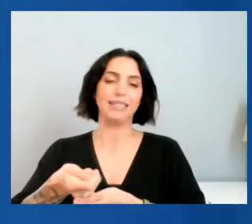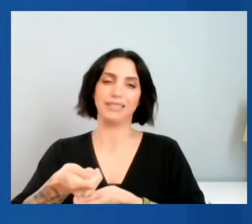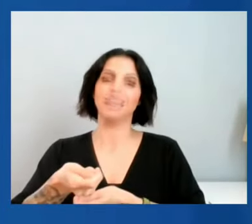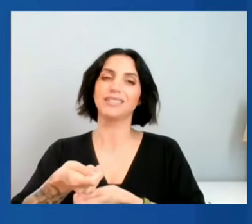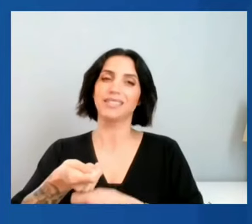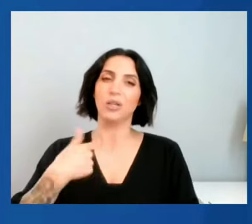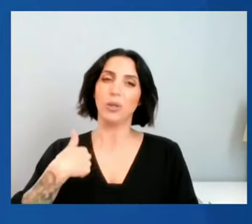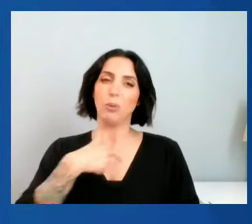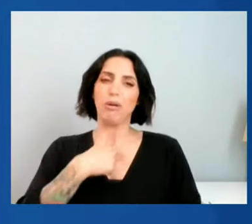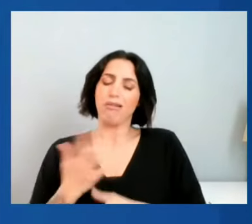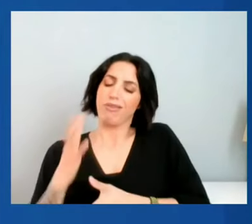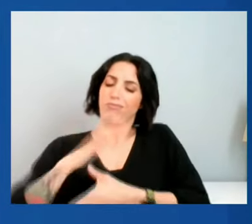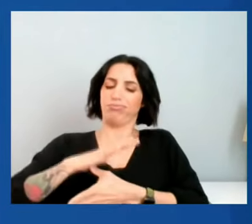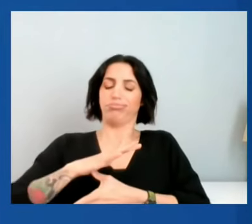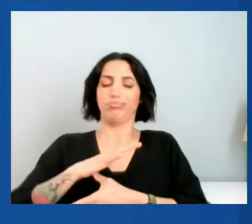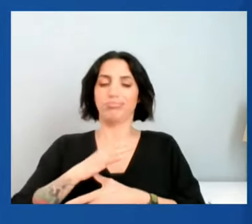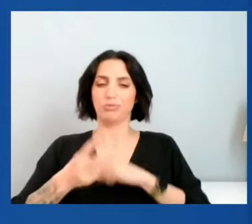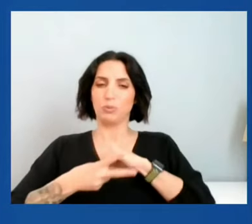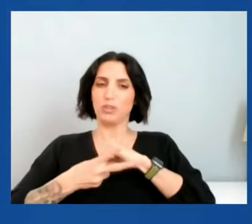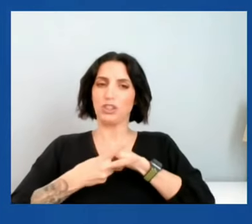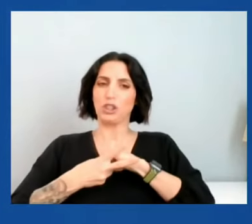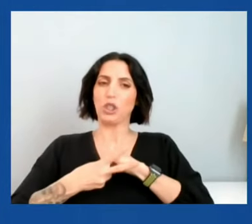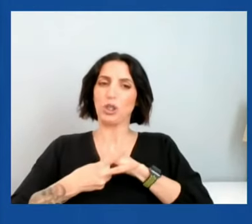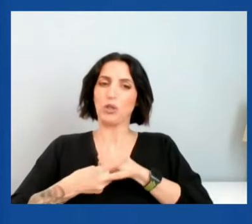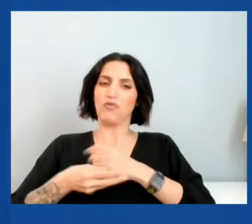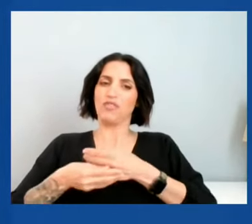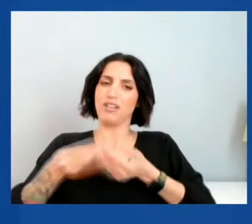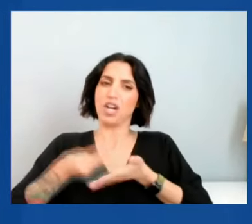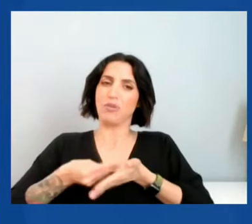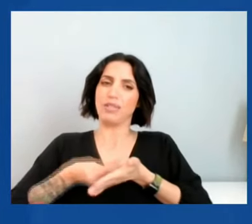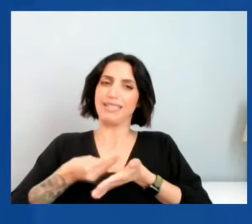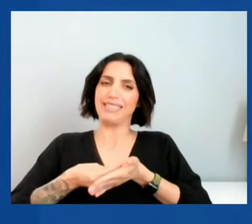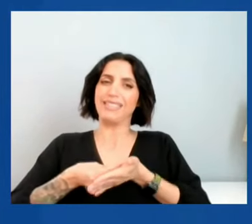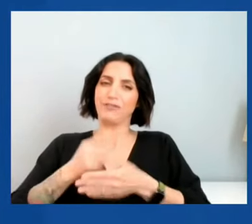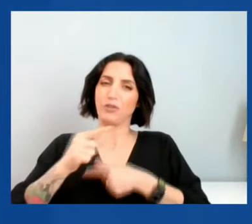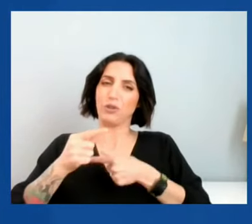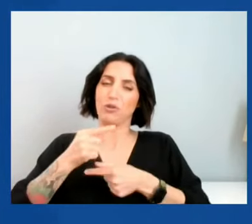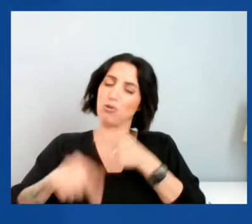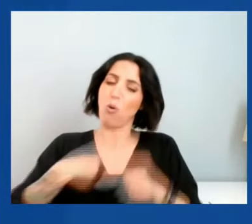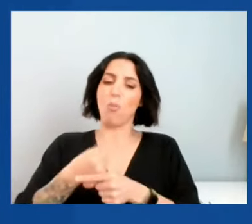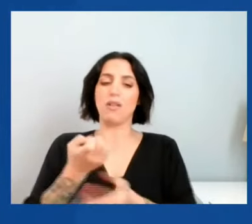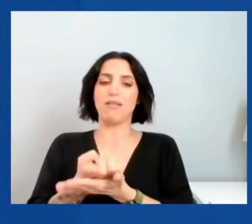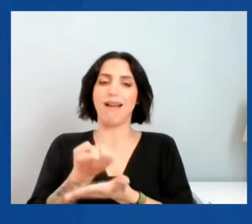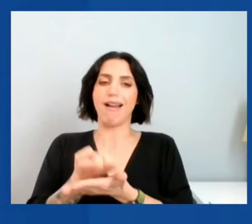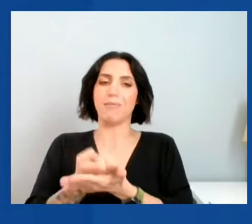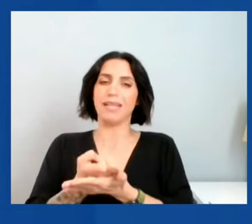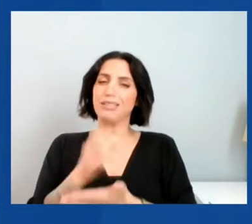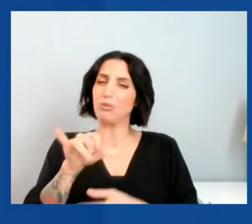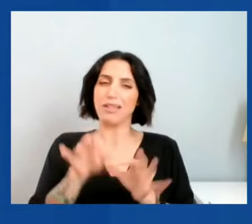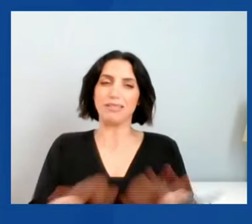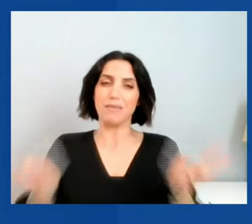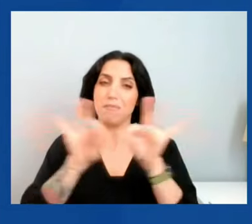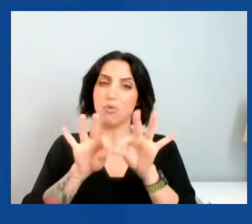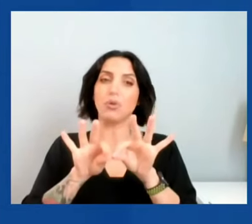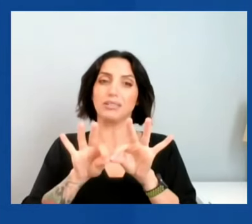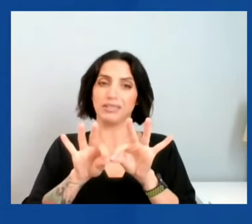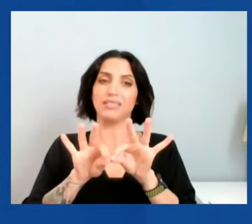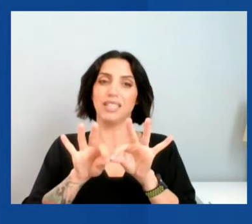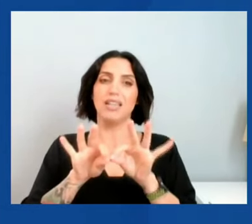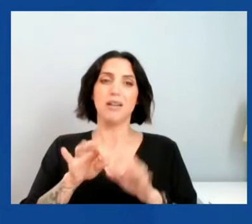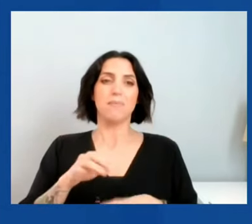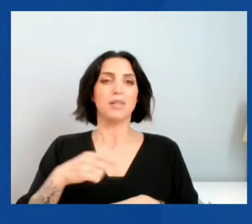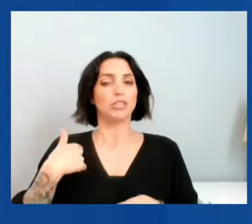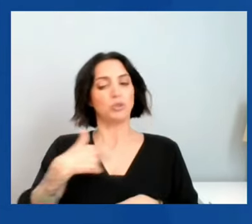in the global economy. And that's fundamentally because of the strength and role of the U.S.